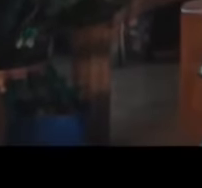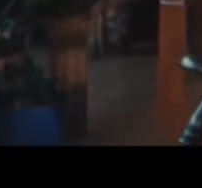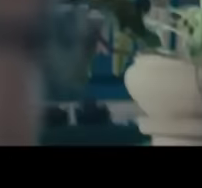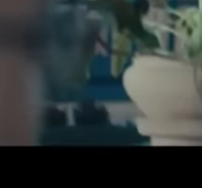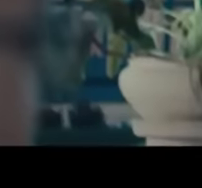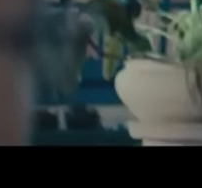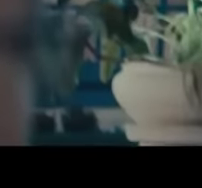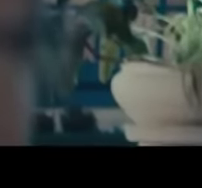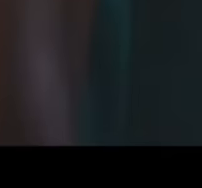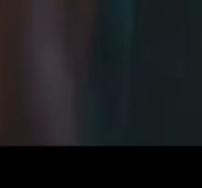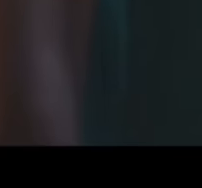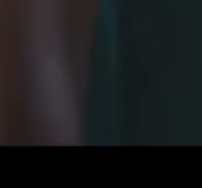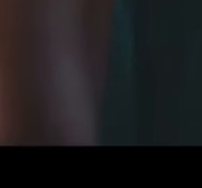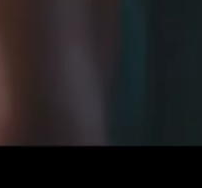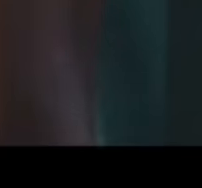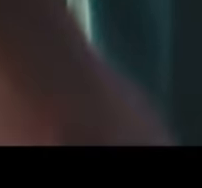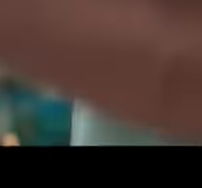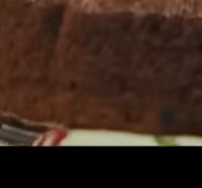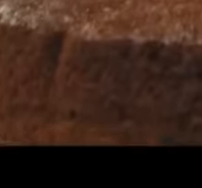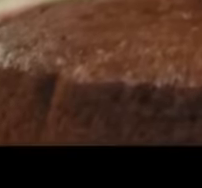We're rich. Yes, you're ready.